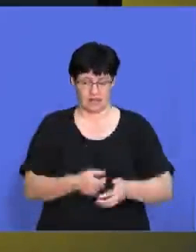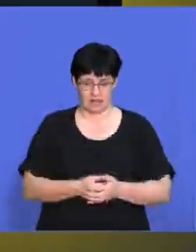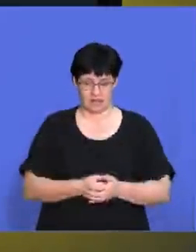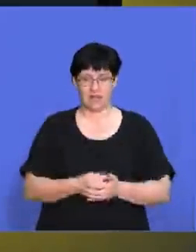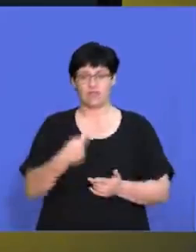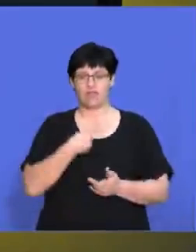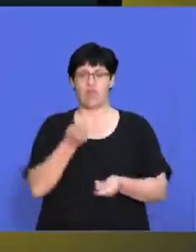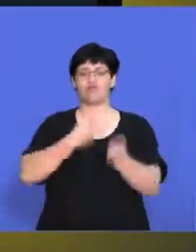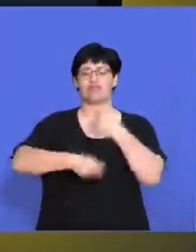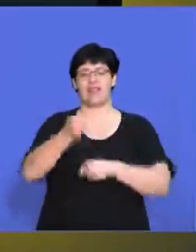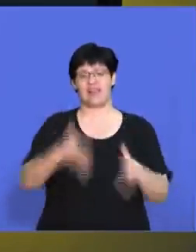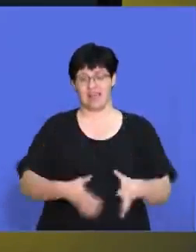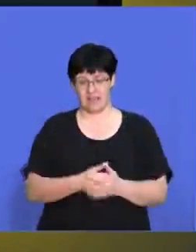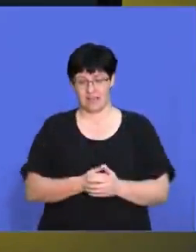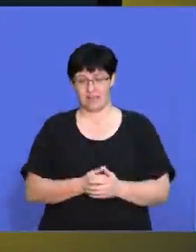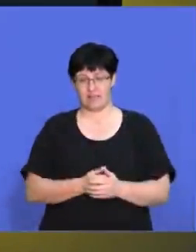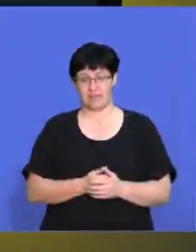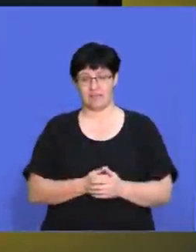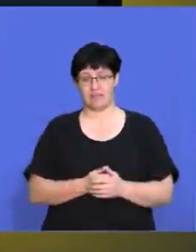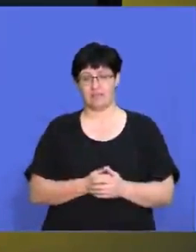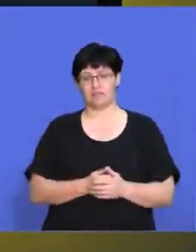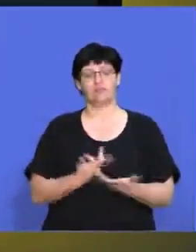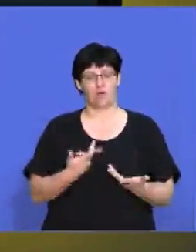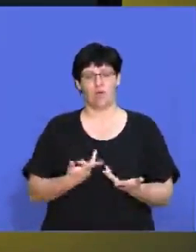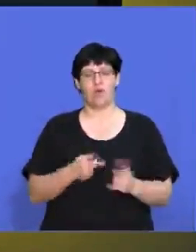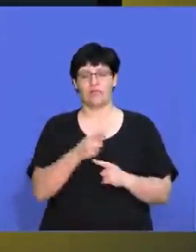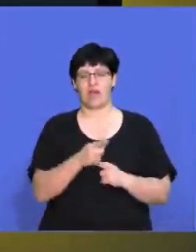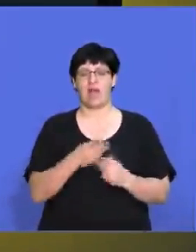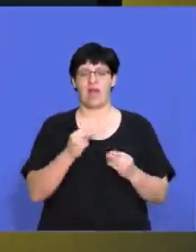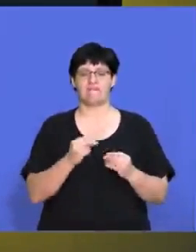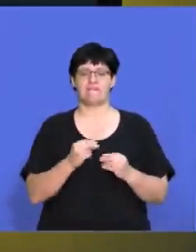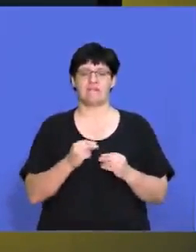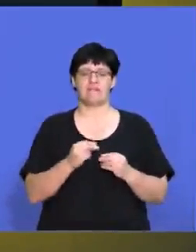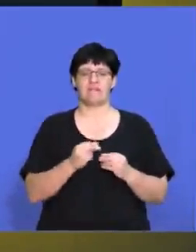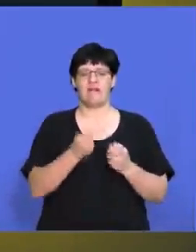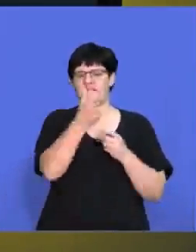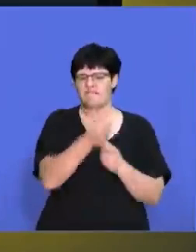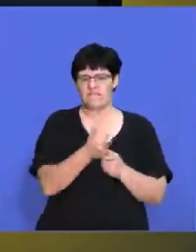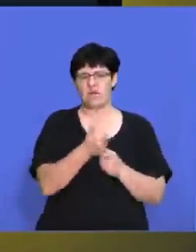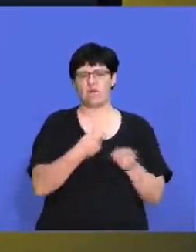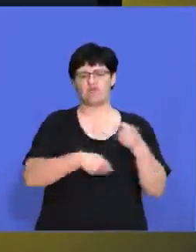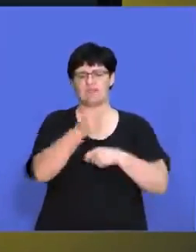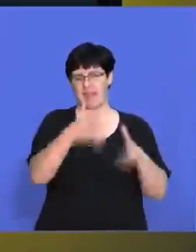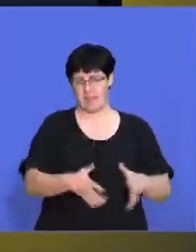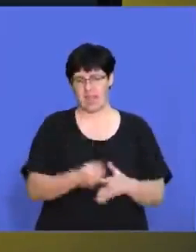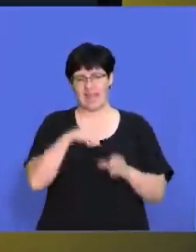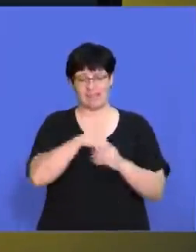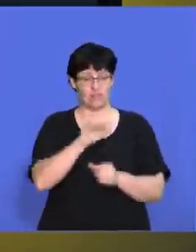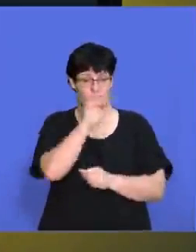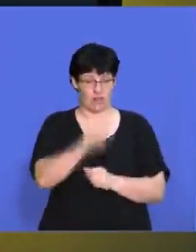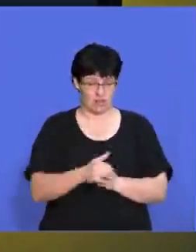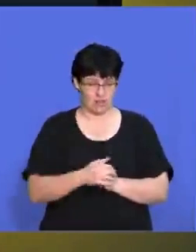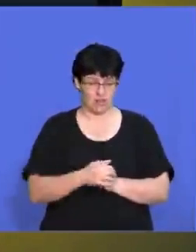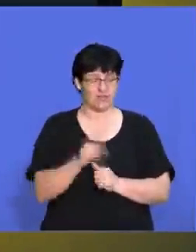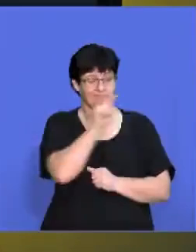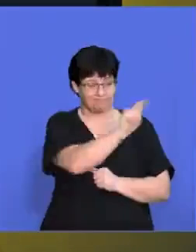retailers as an example, there's essentially only a handful of retailers in South Africa. They've got a